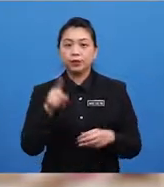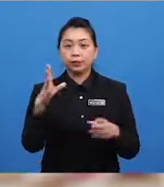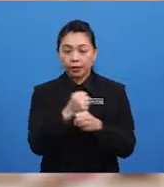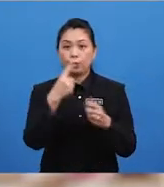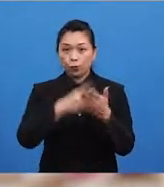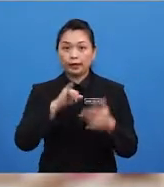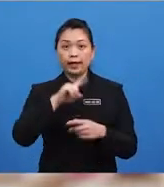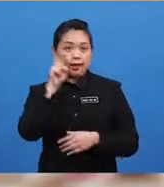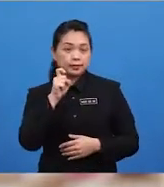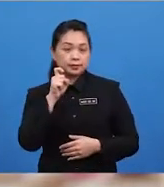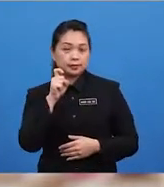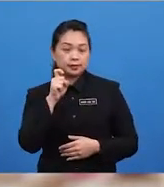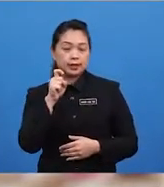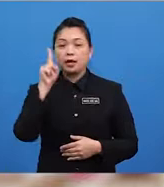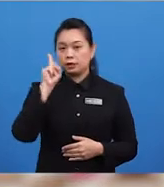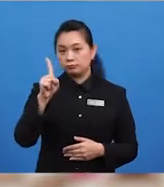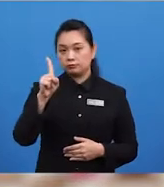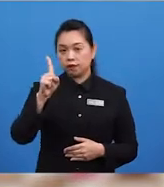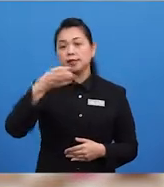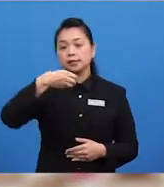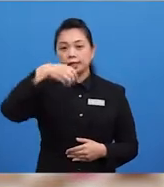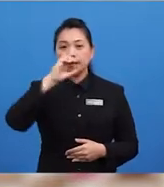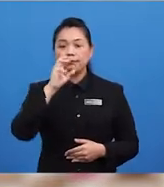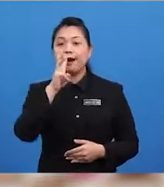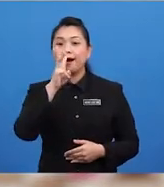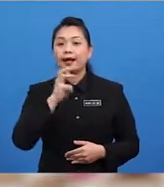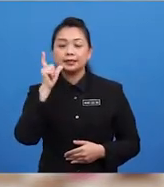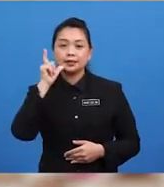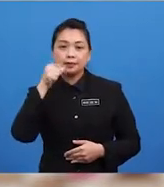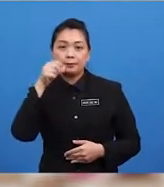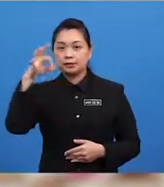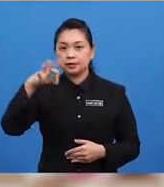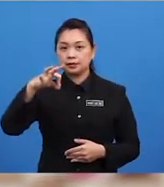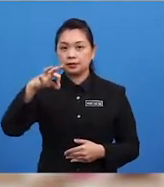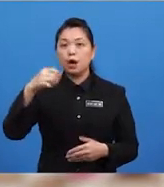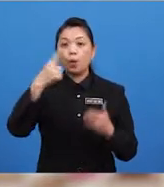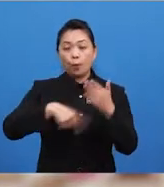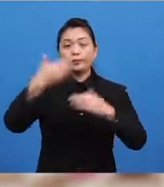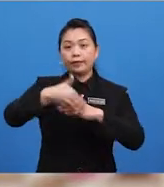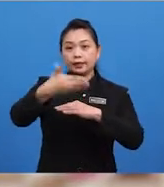Yes, a cup of iced lemon tea. What's next, Miss Rita?